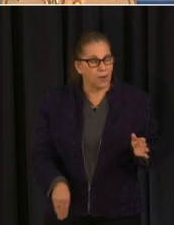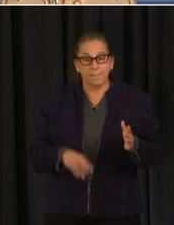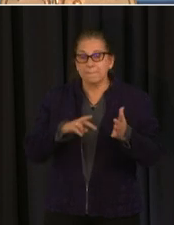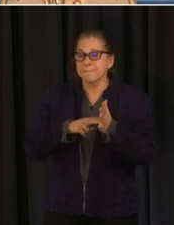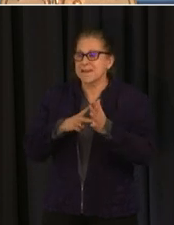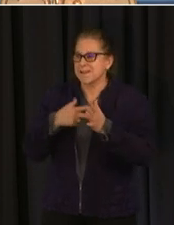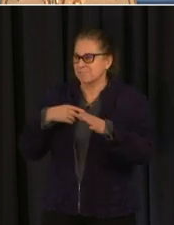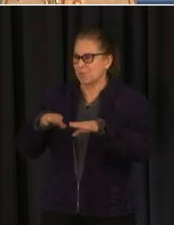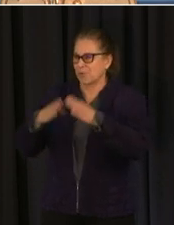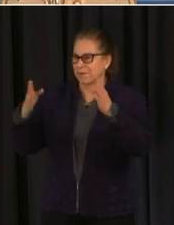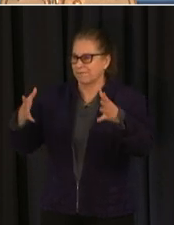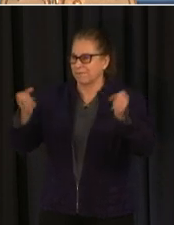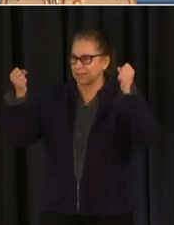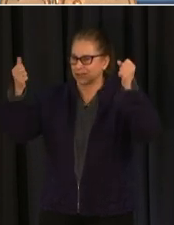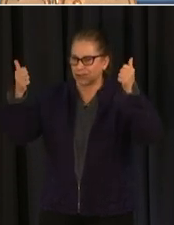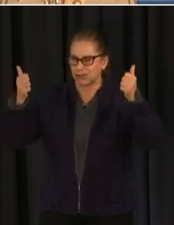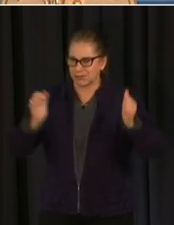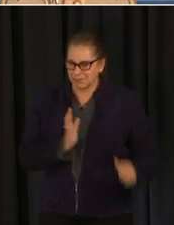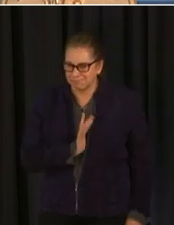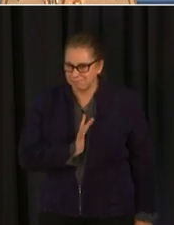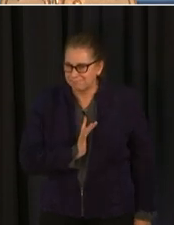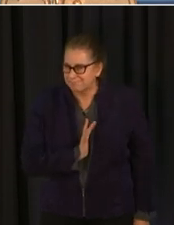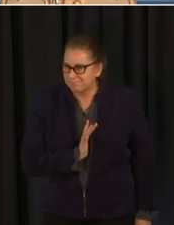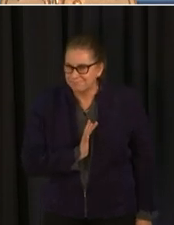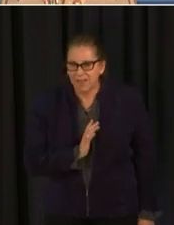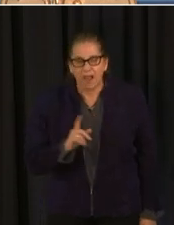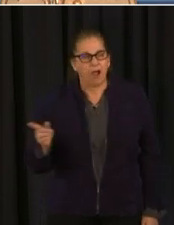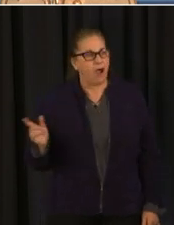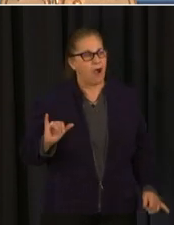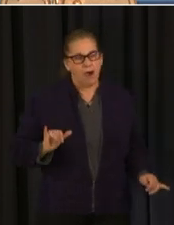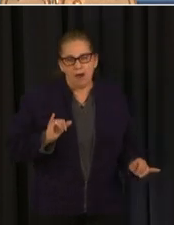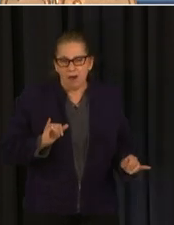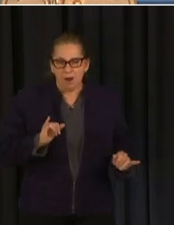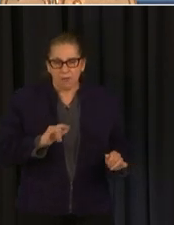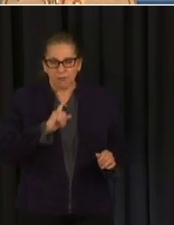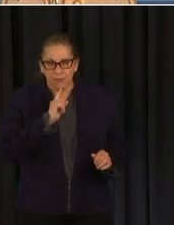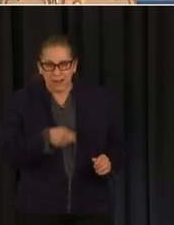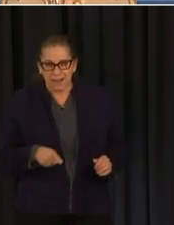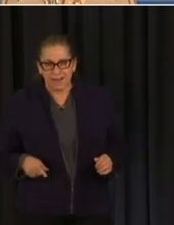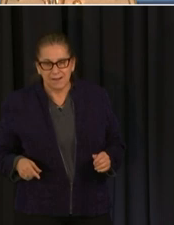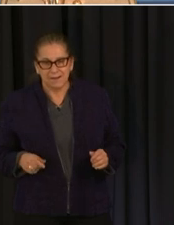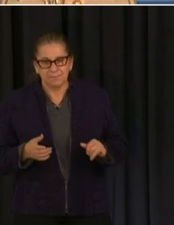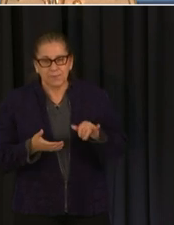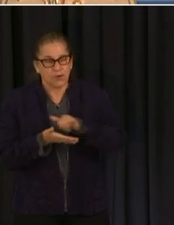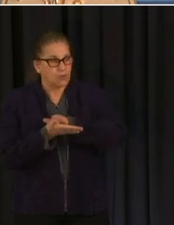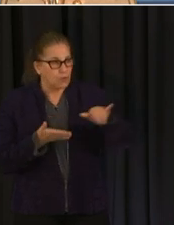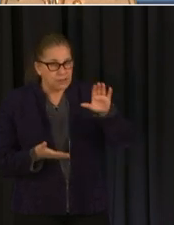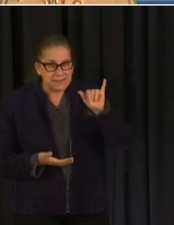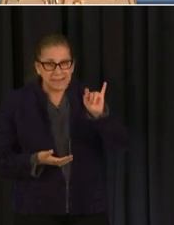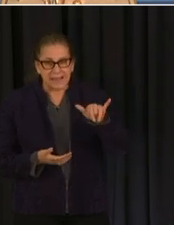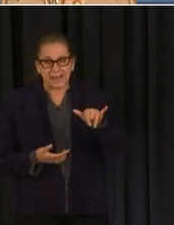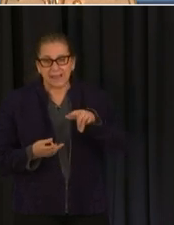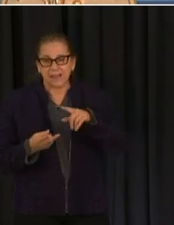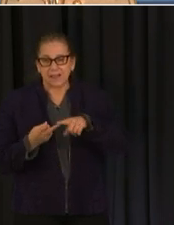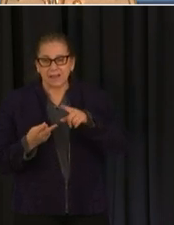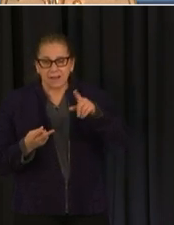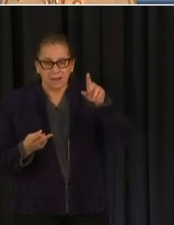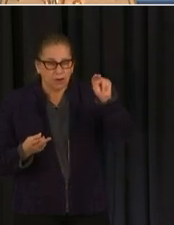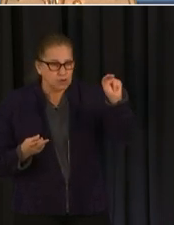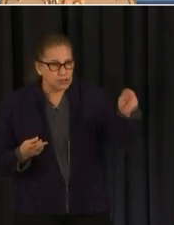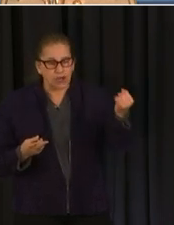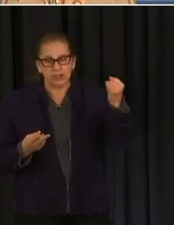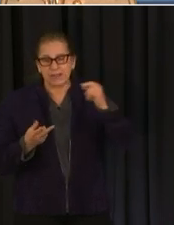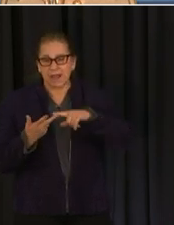connecticut uh the last couple of months especially as we have drawn down the case numbers have worked more regionally uh